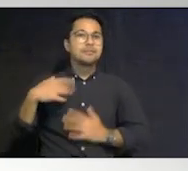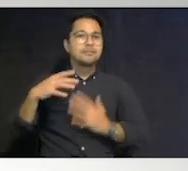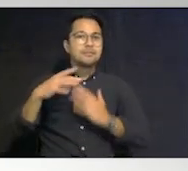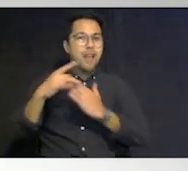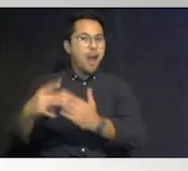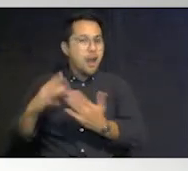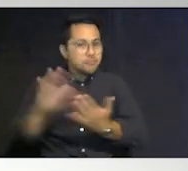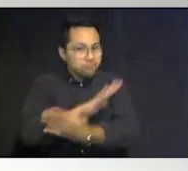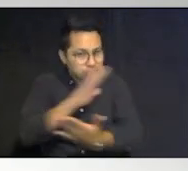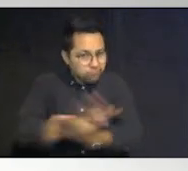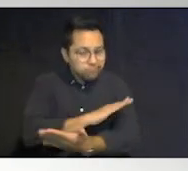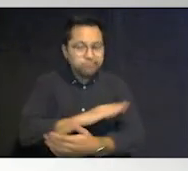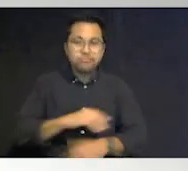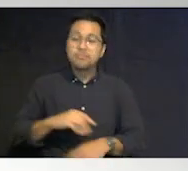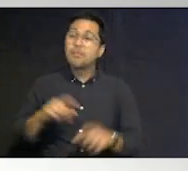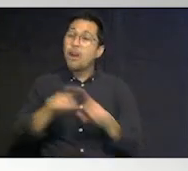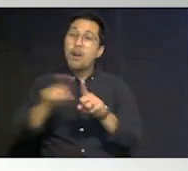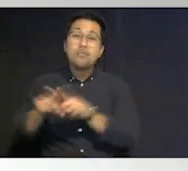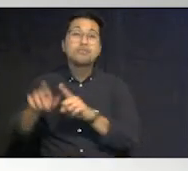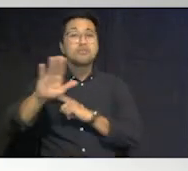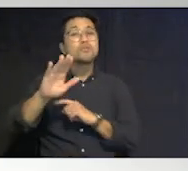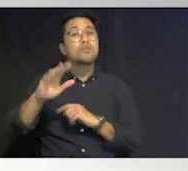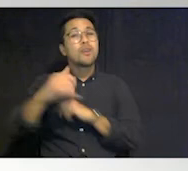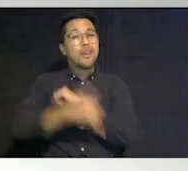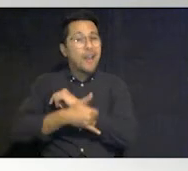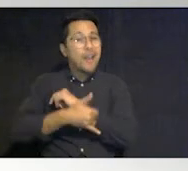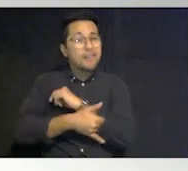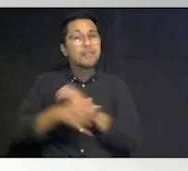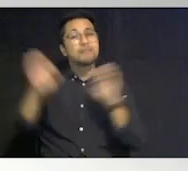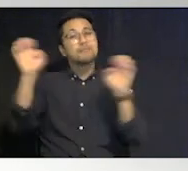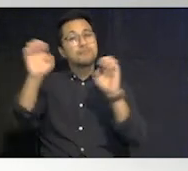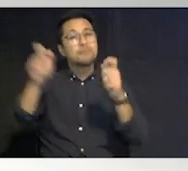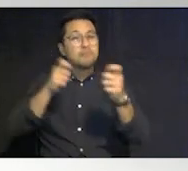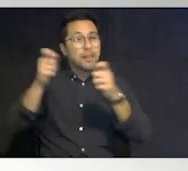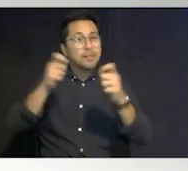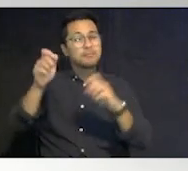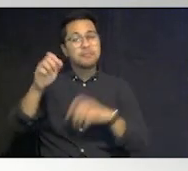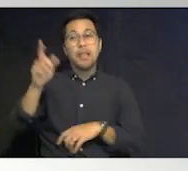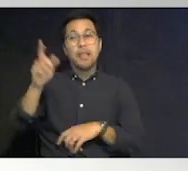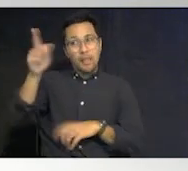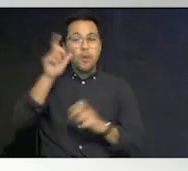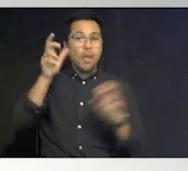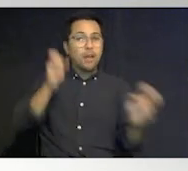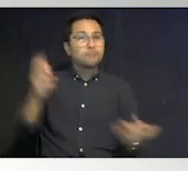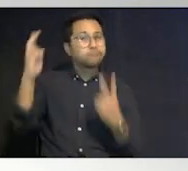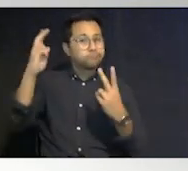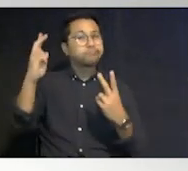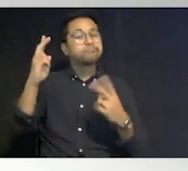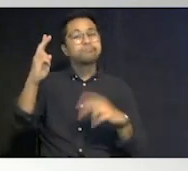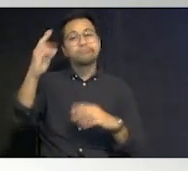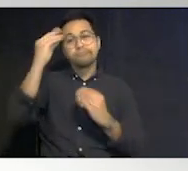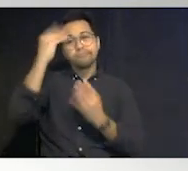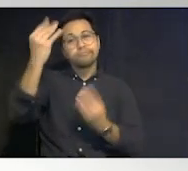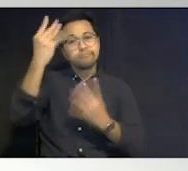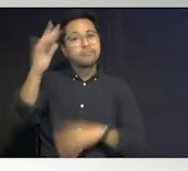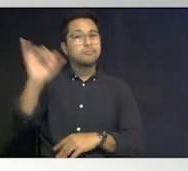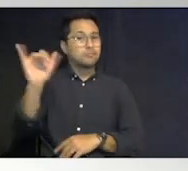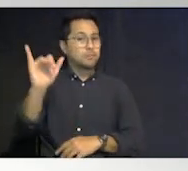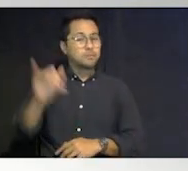um also your county emergency management agency will put up-to-date information um in there as well